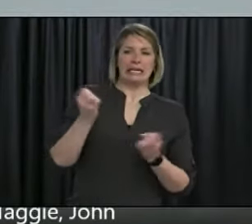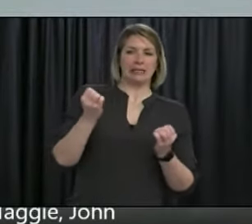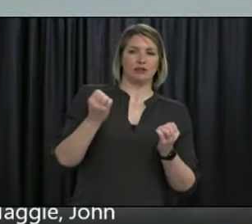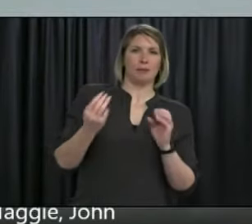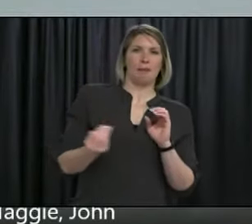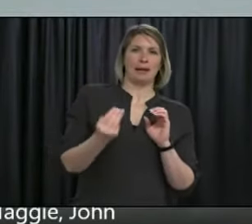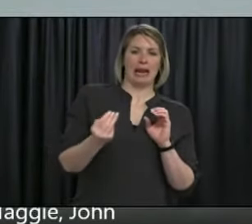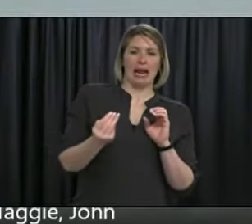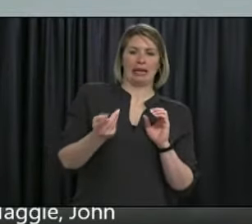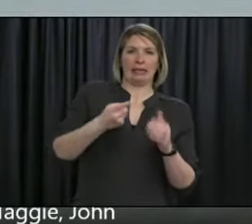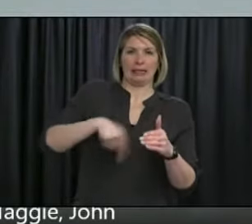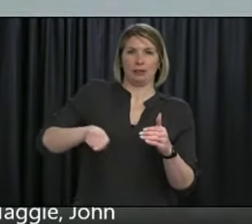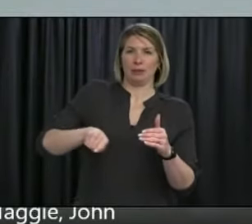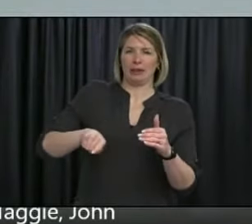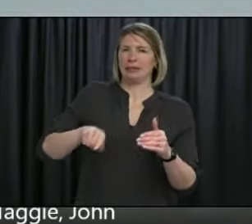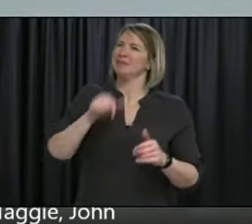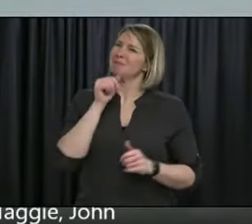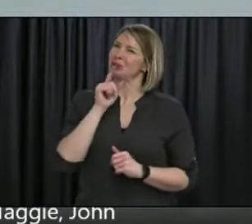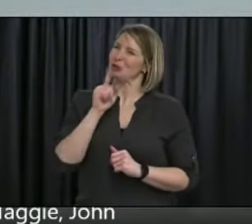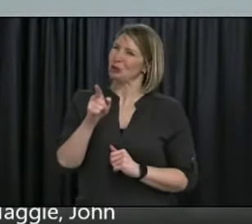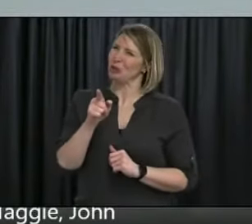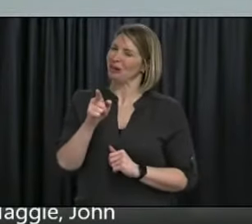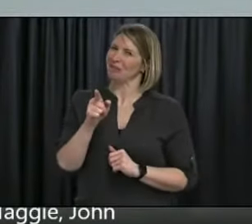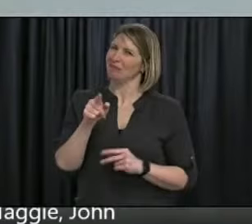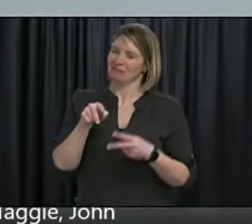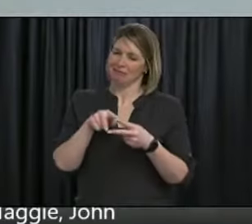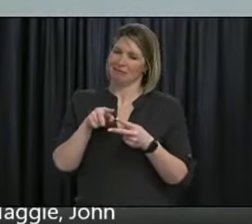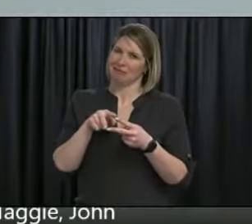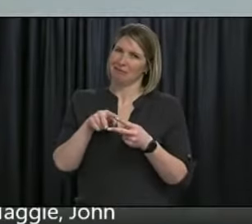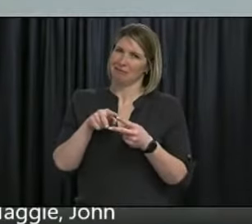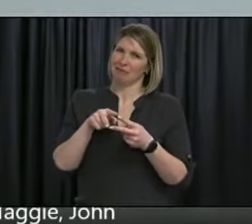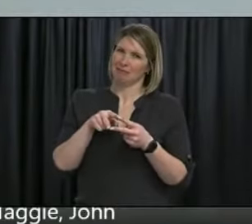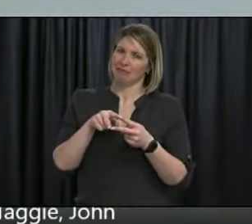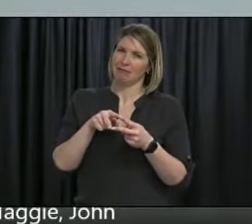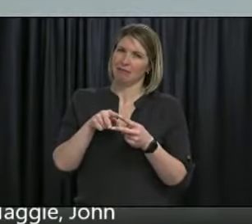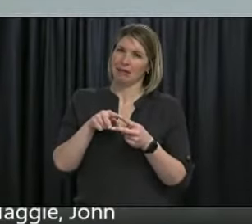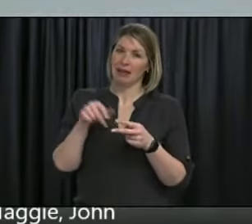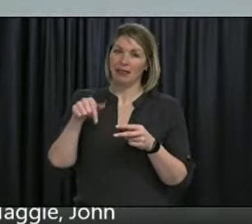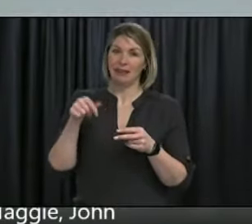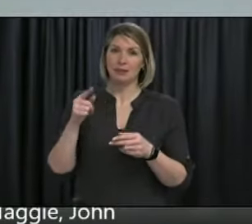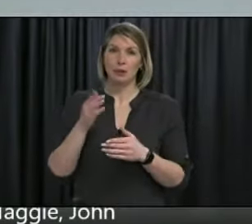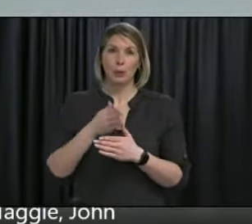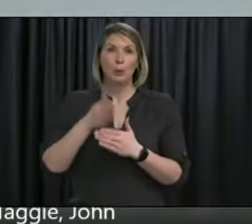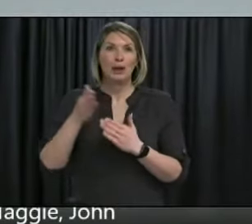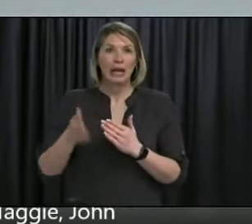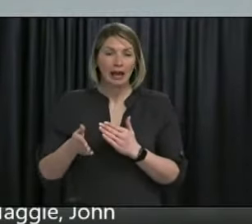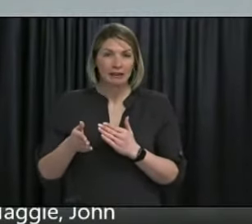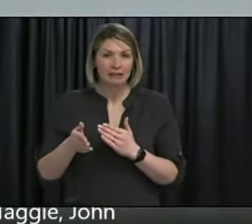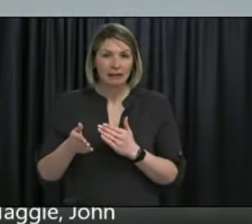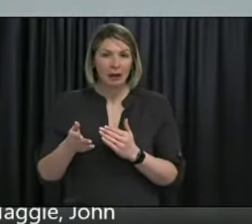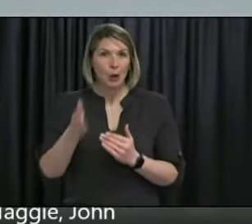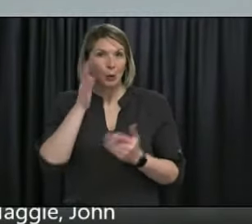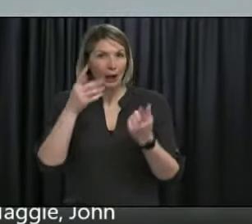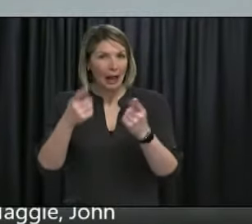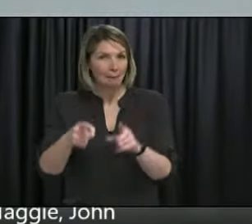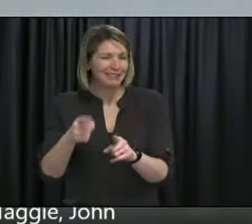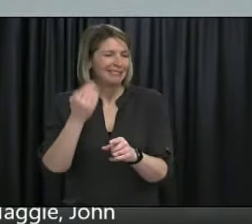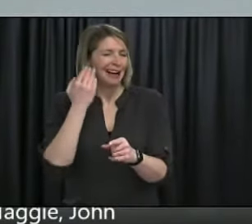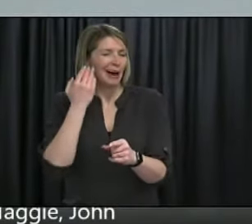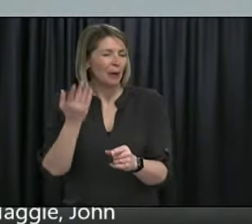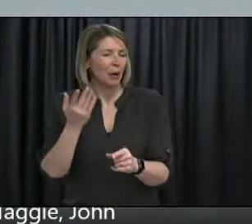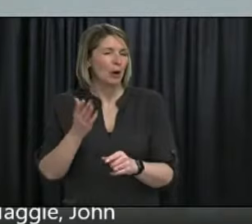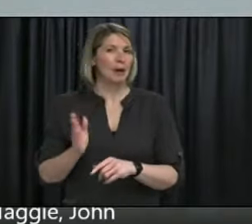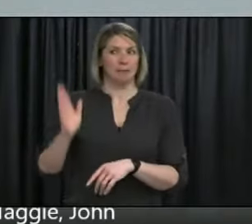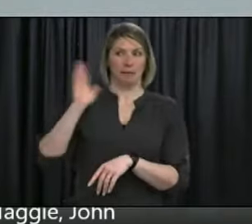check. Excuse me. Um, I, I honestly don't have an answer to this weekend, but previous weekends, certainly, and previous